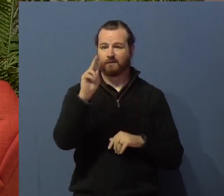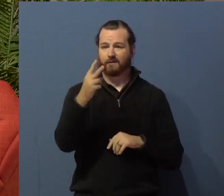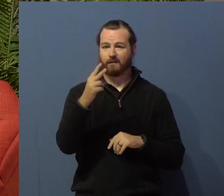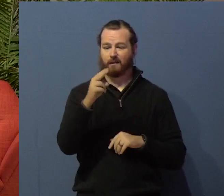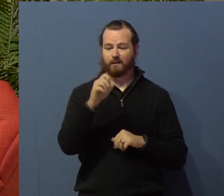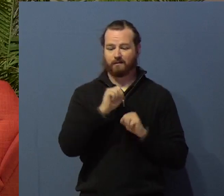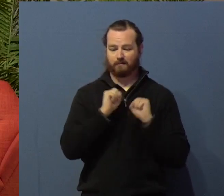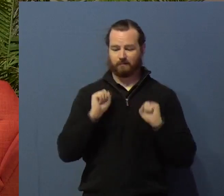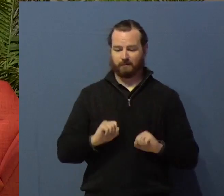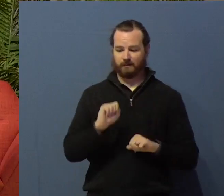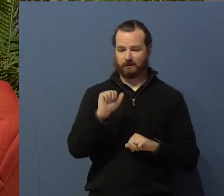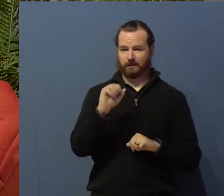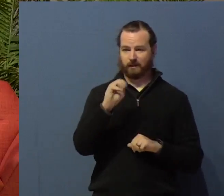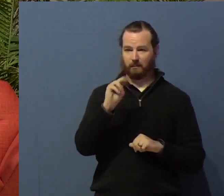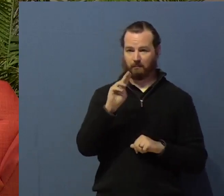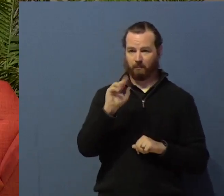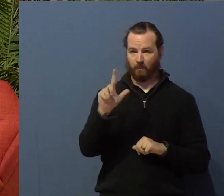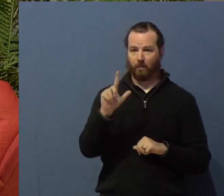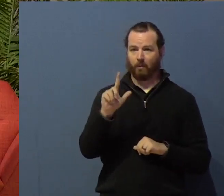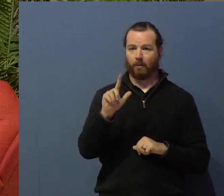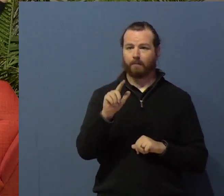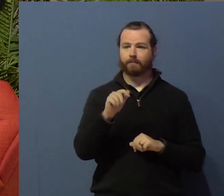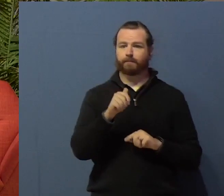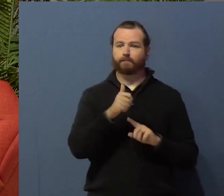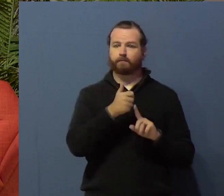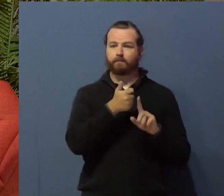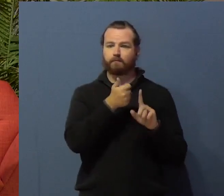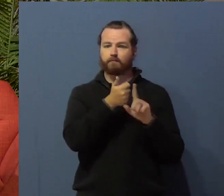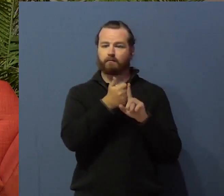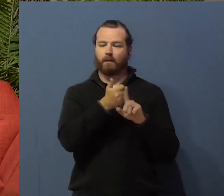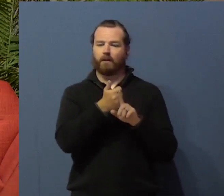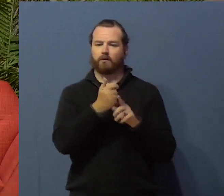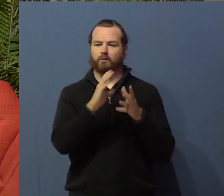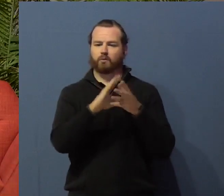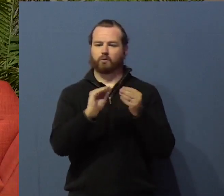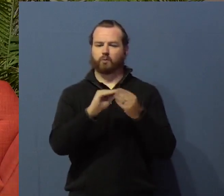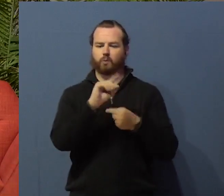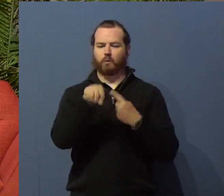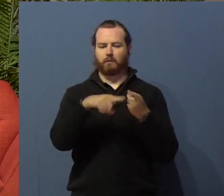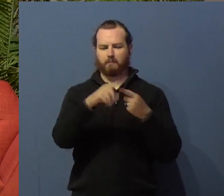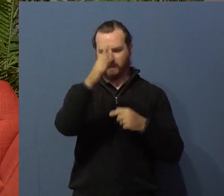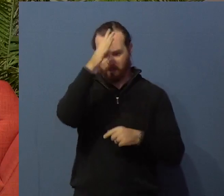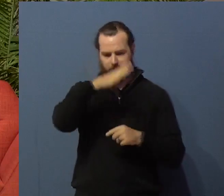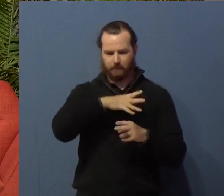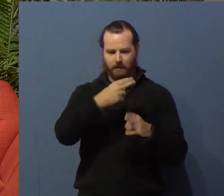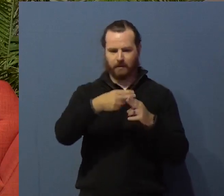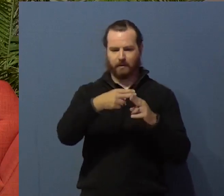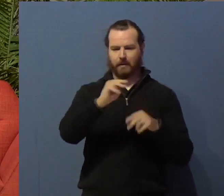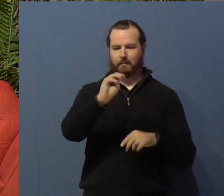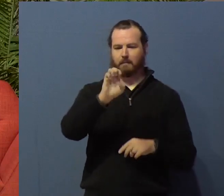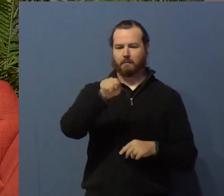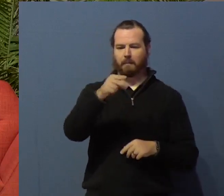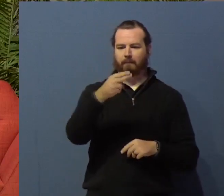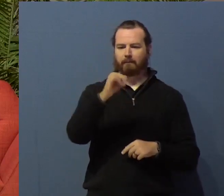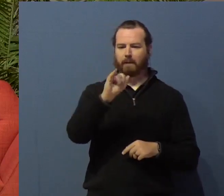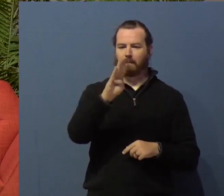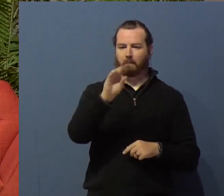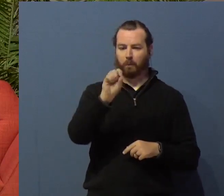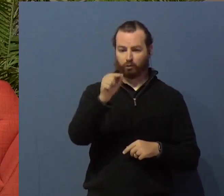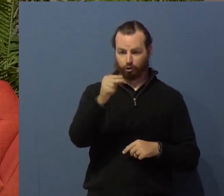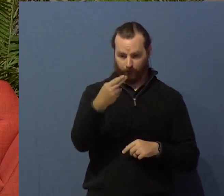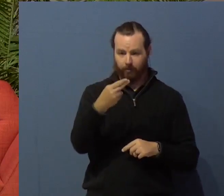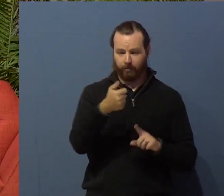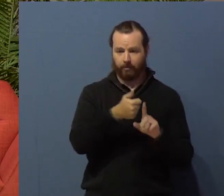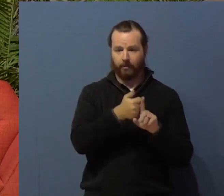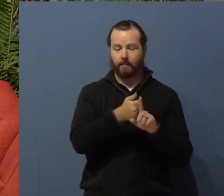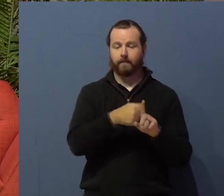Okay. I just kind of put it in a nutshell. But the first verse talks about how David just wanted to do something nice